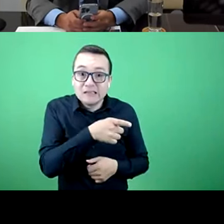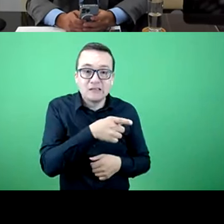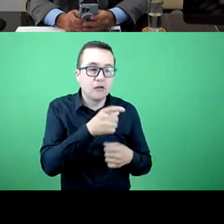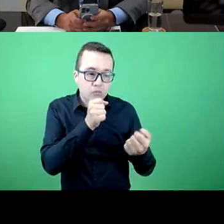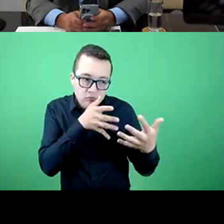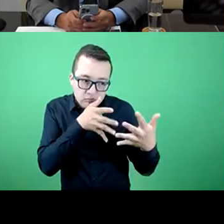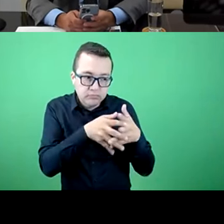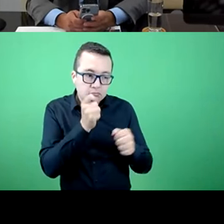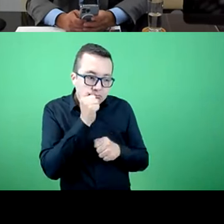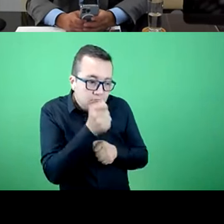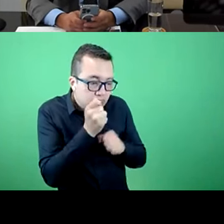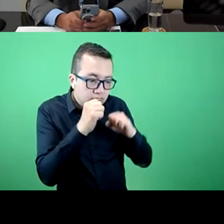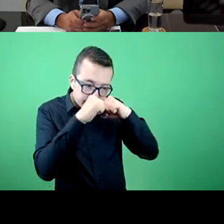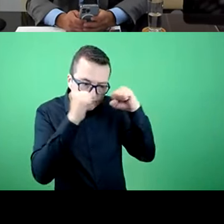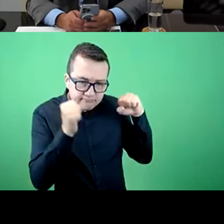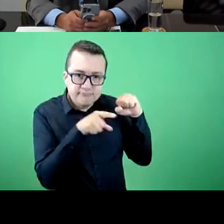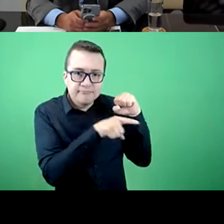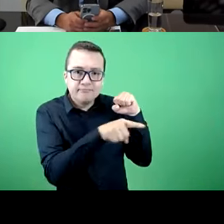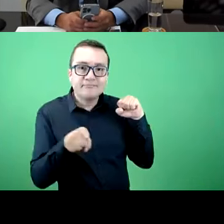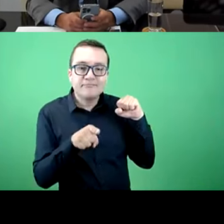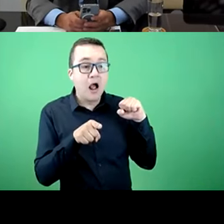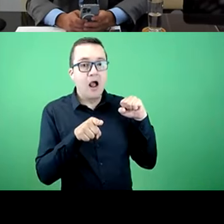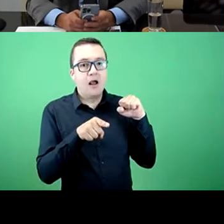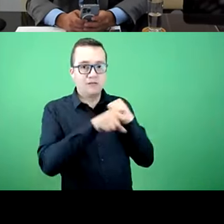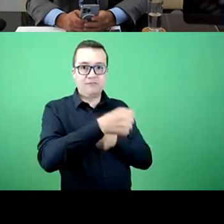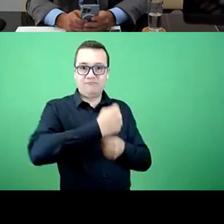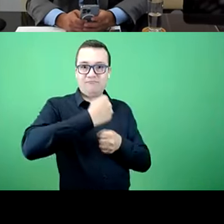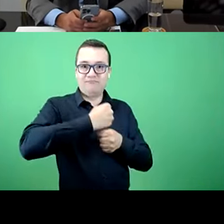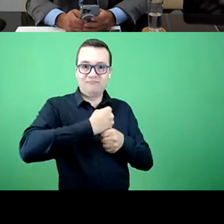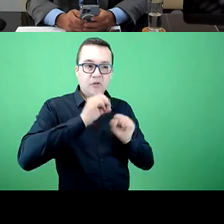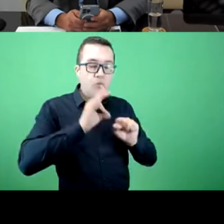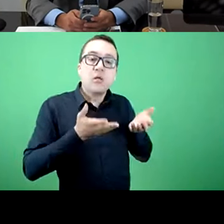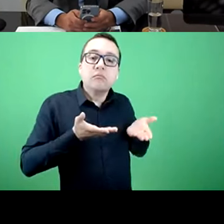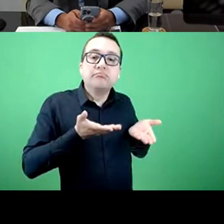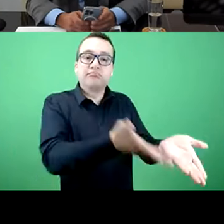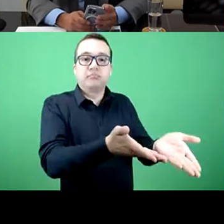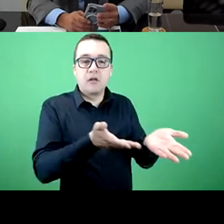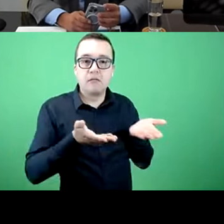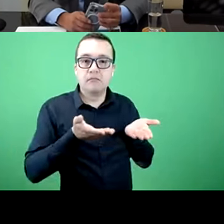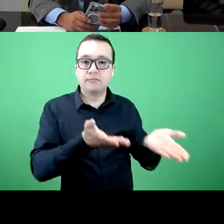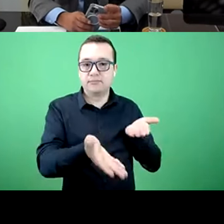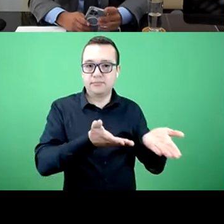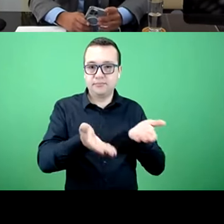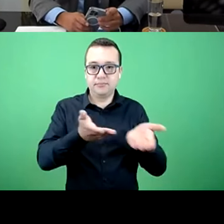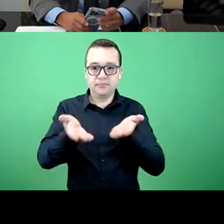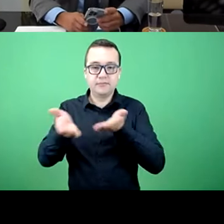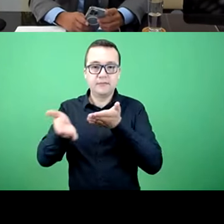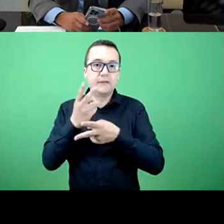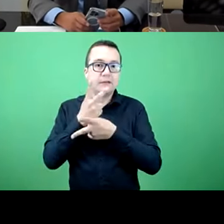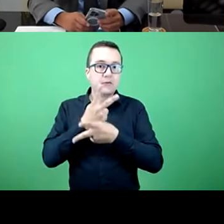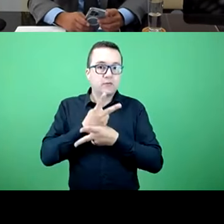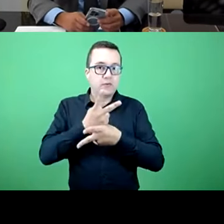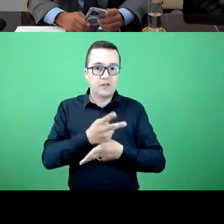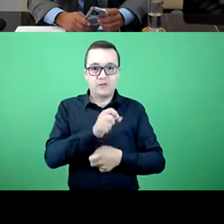terms of financial operation, of technical operations. So the law gives us all of these resources